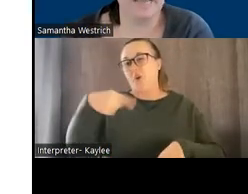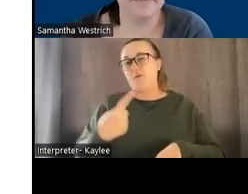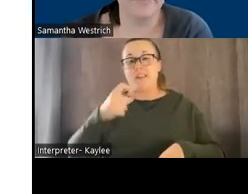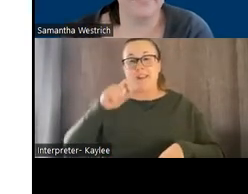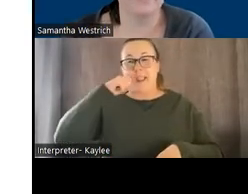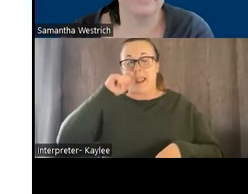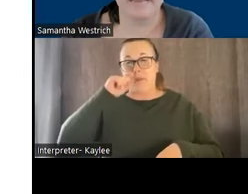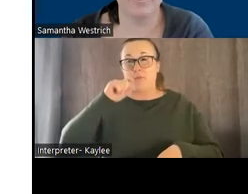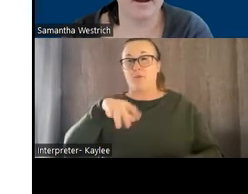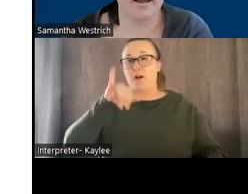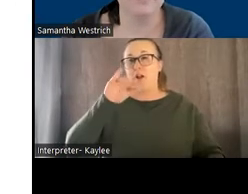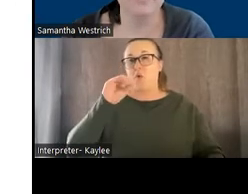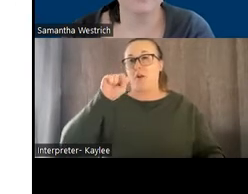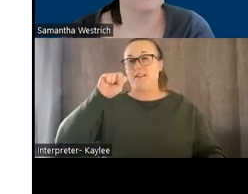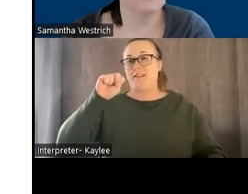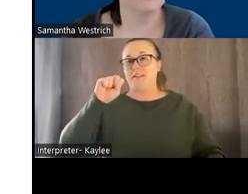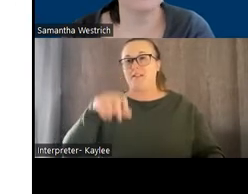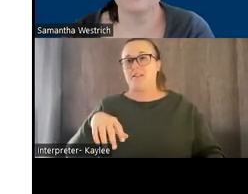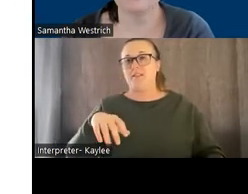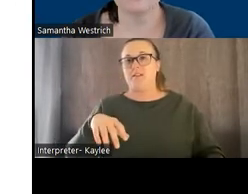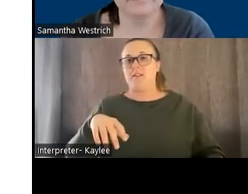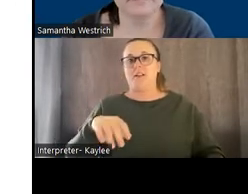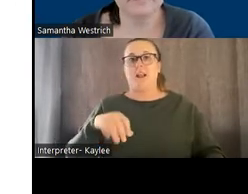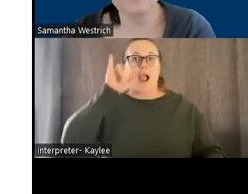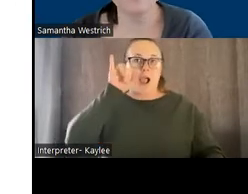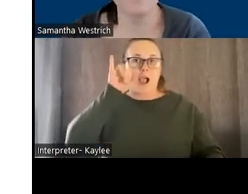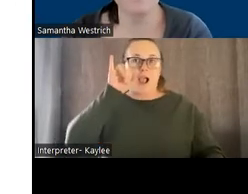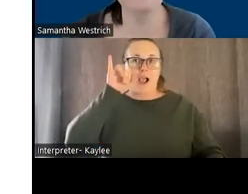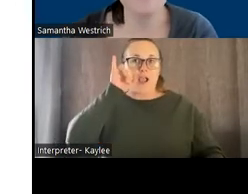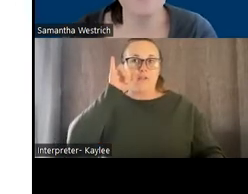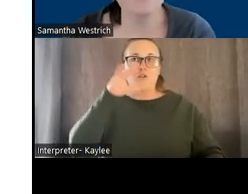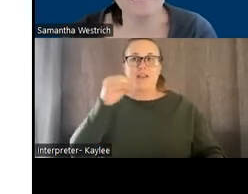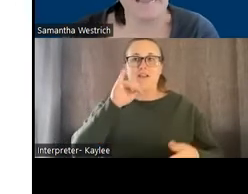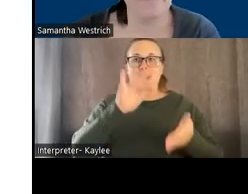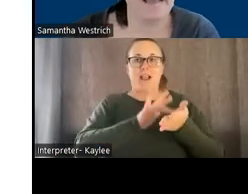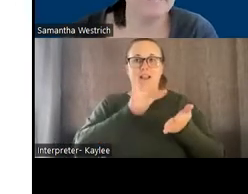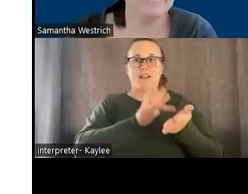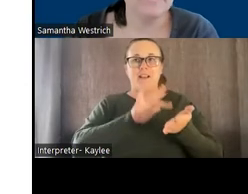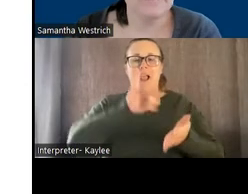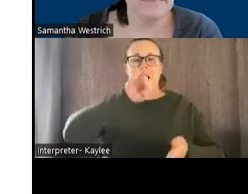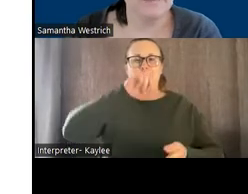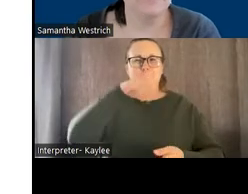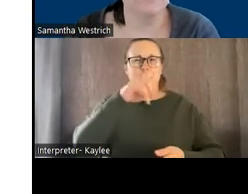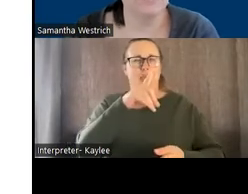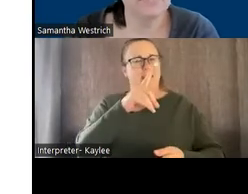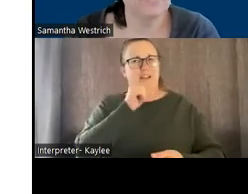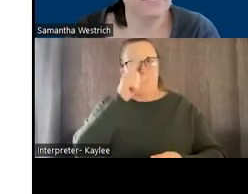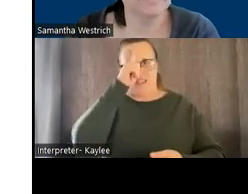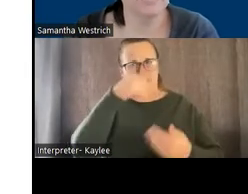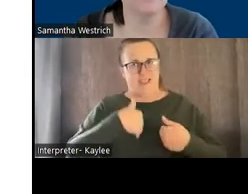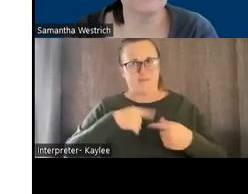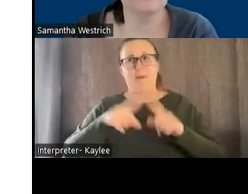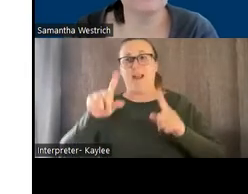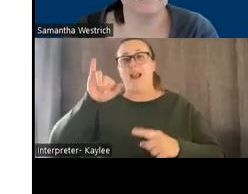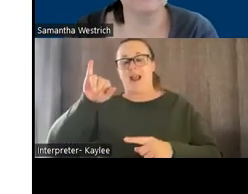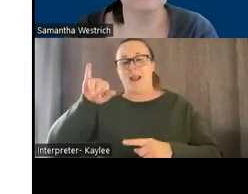that's the iPhone and iPod, which I'm not even sure those exist anymore, or an iPad. Proloquo